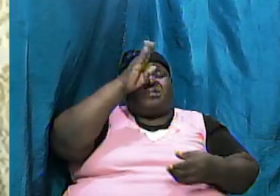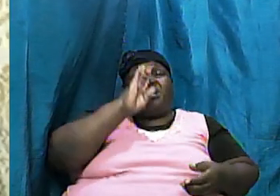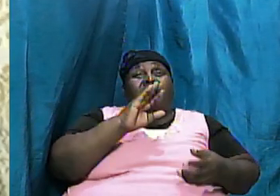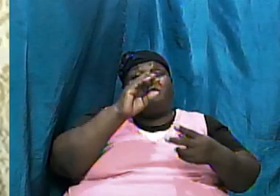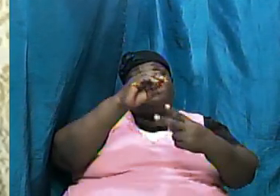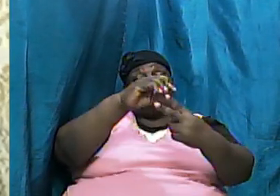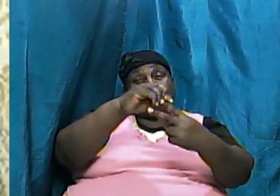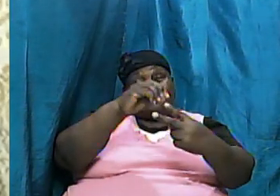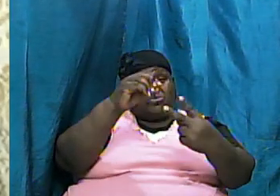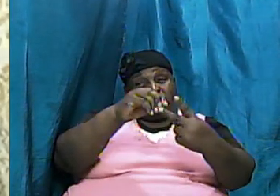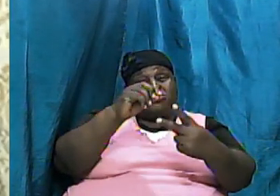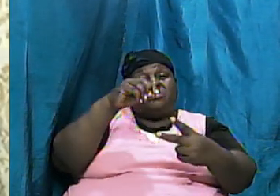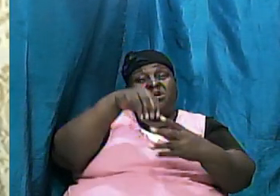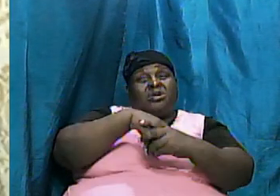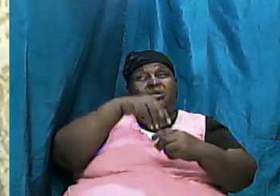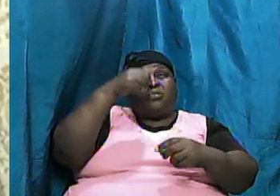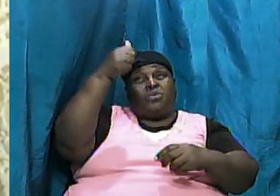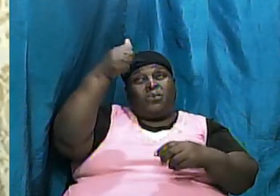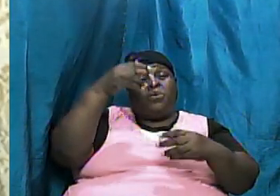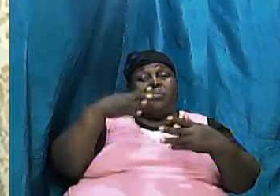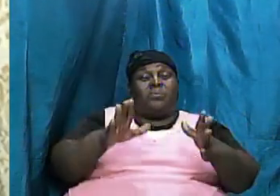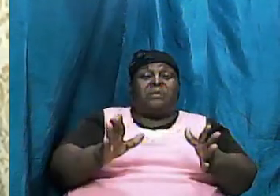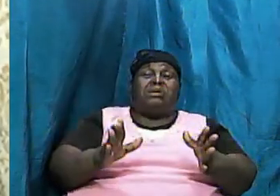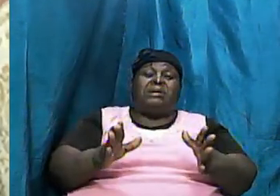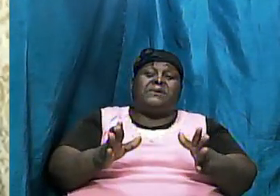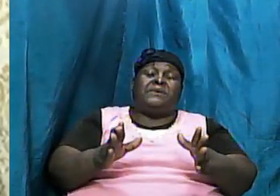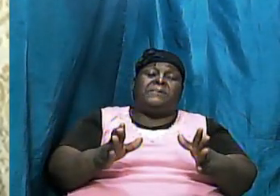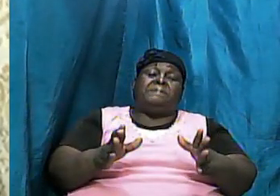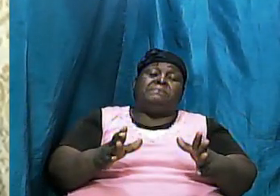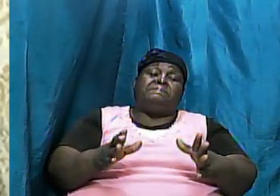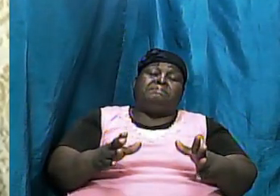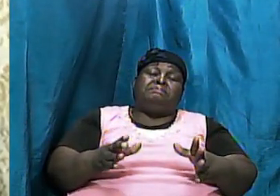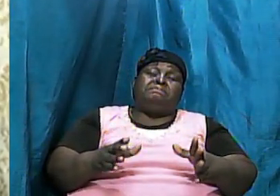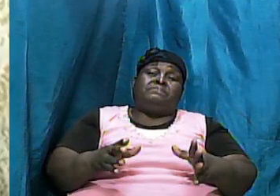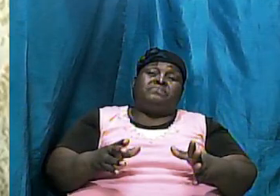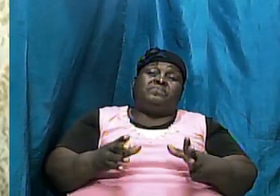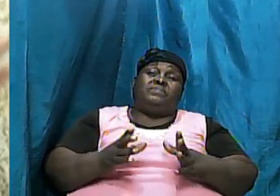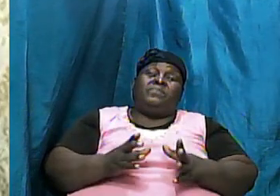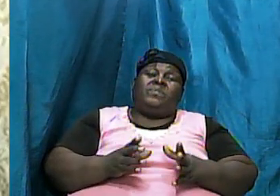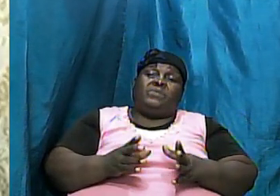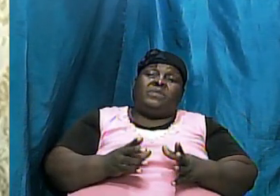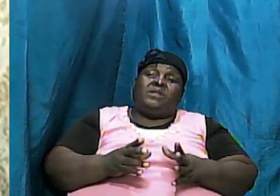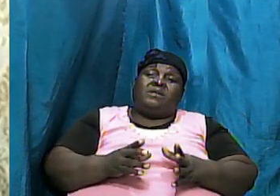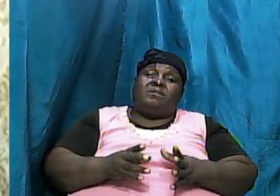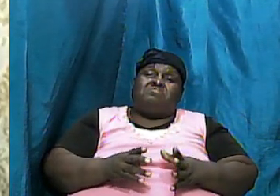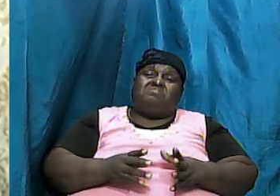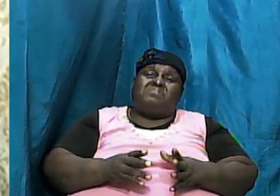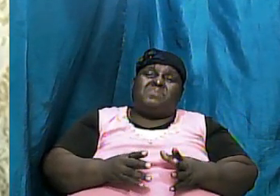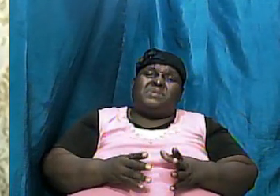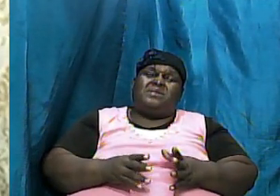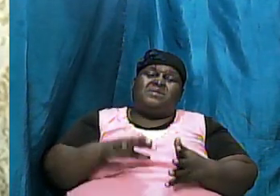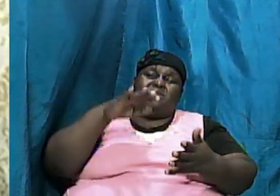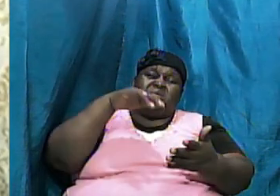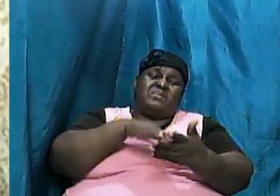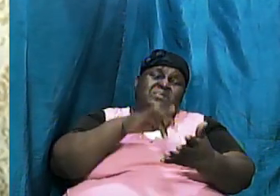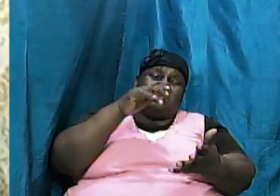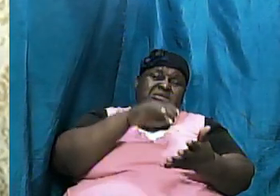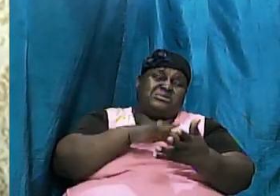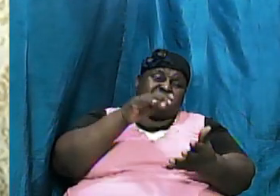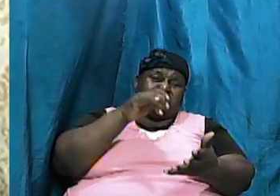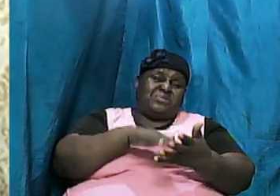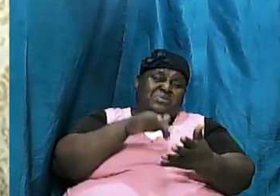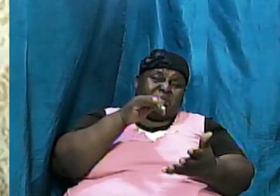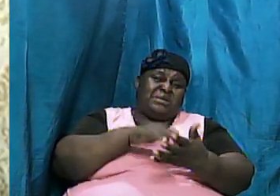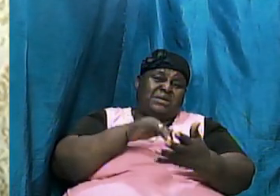in his own way and as we look through the overview as we go through the survey